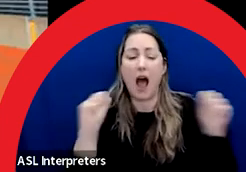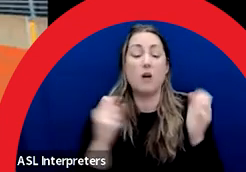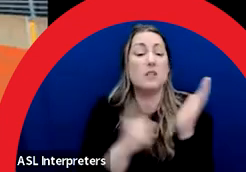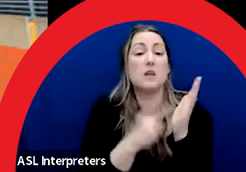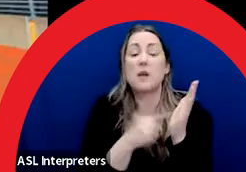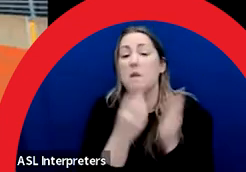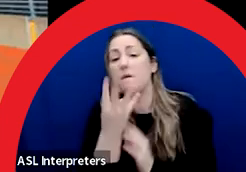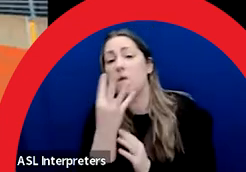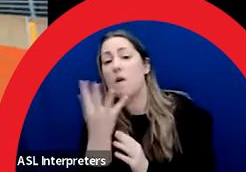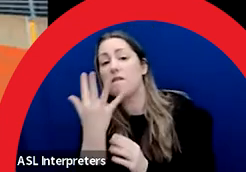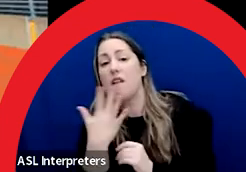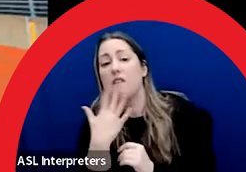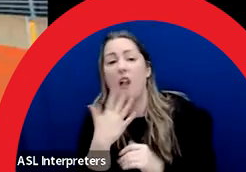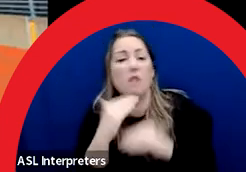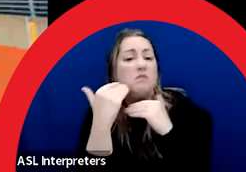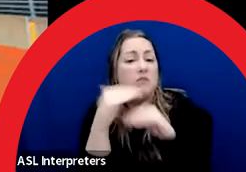or five colors.